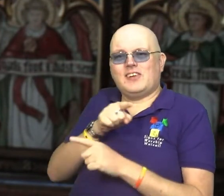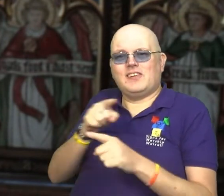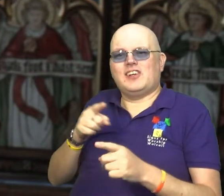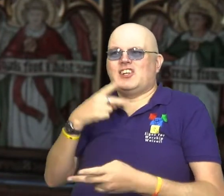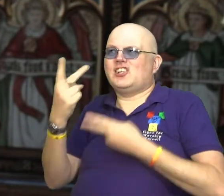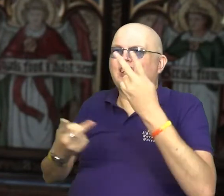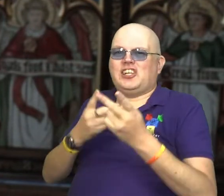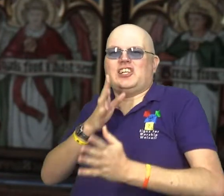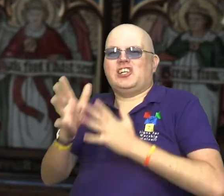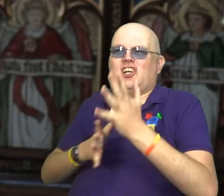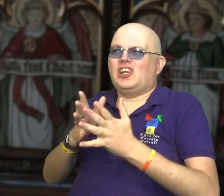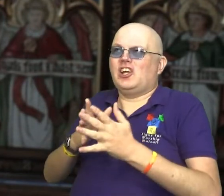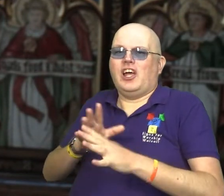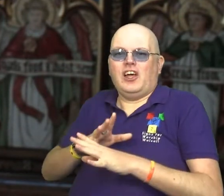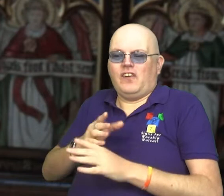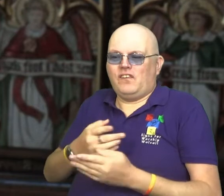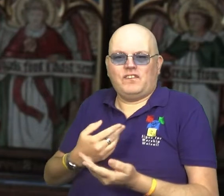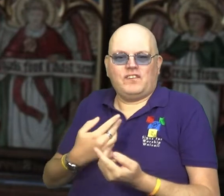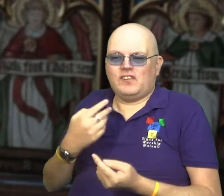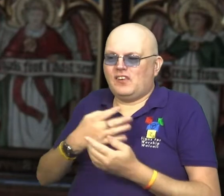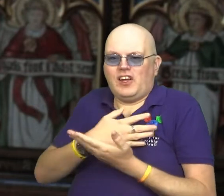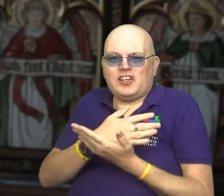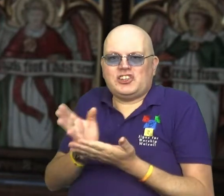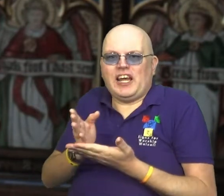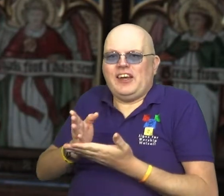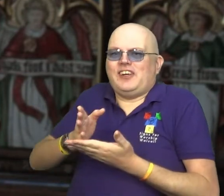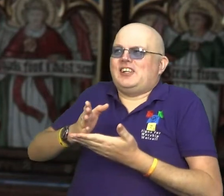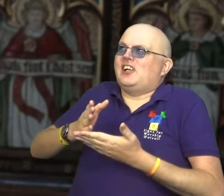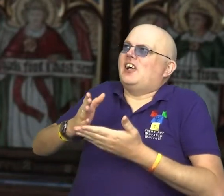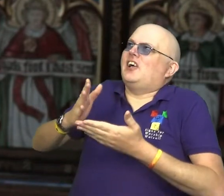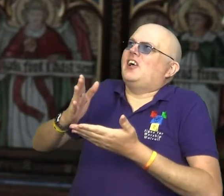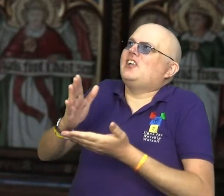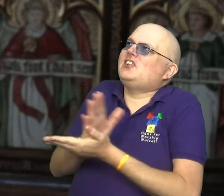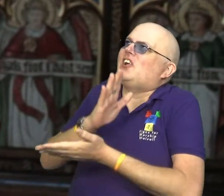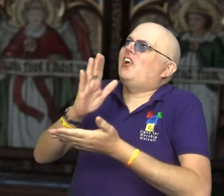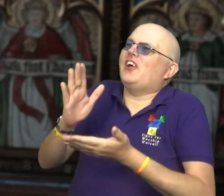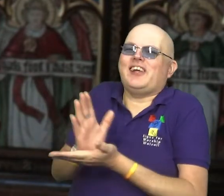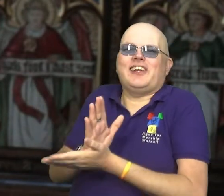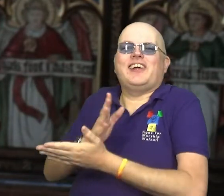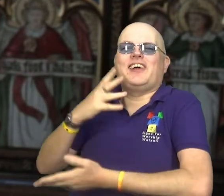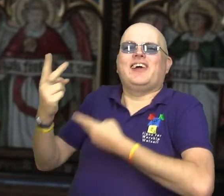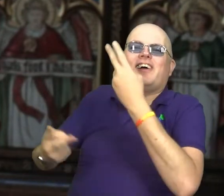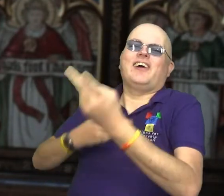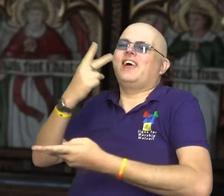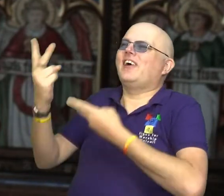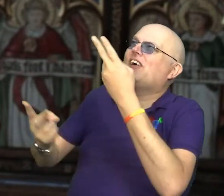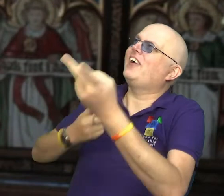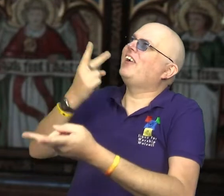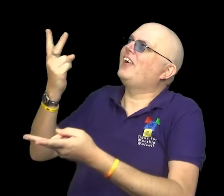when you're singing, you're sharing with everyone else the joy of what you're doing.